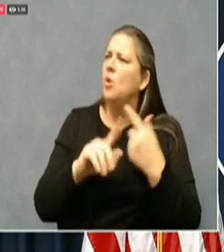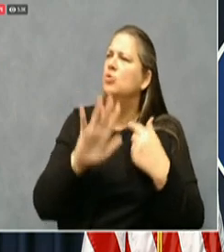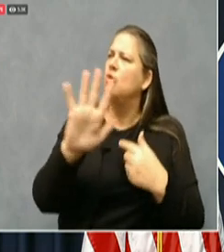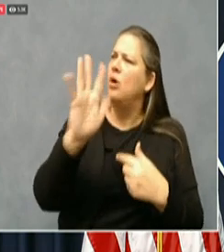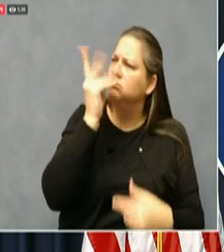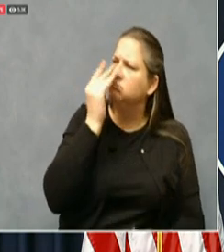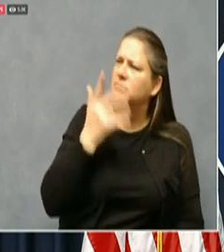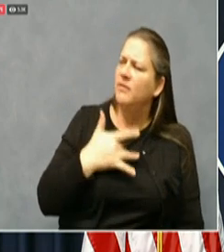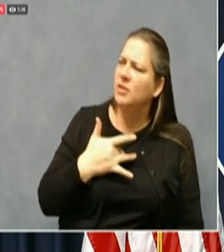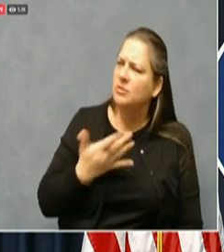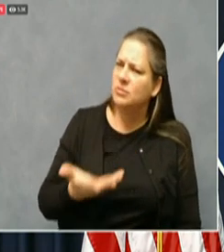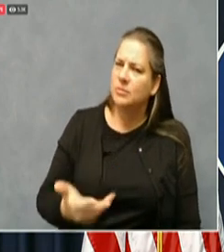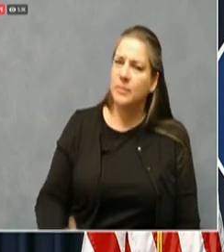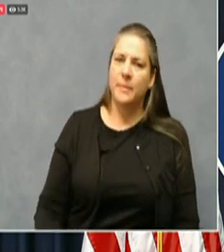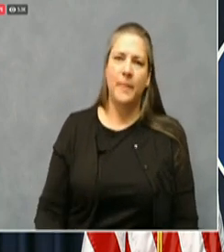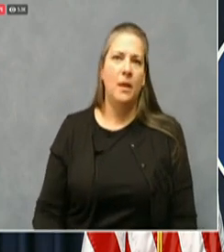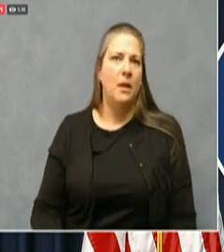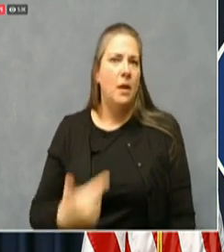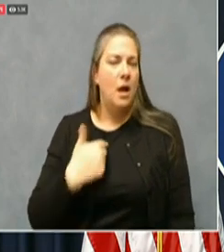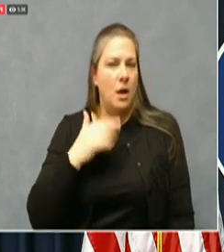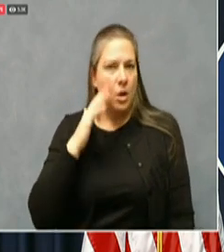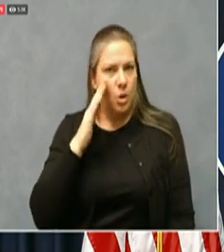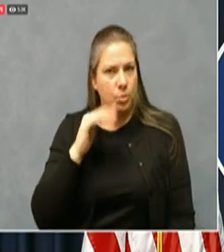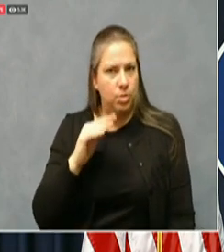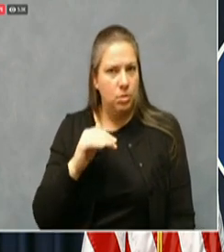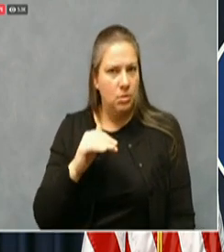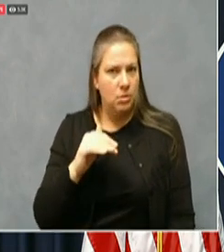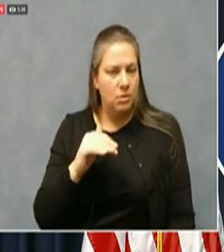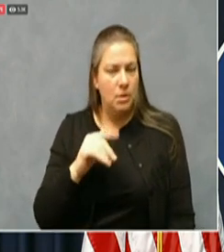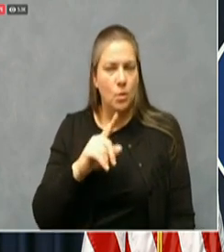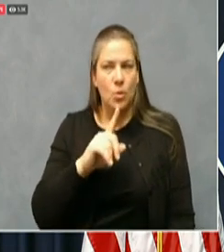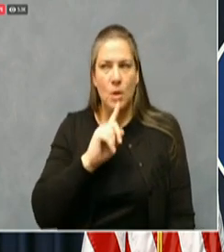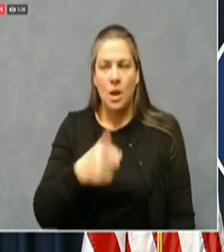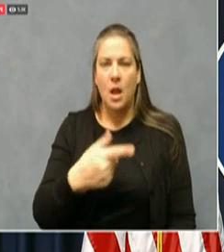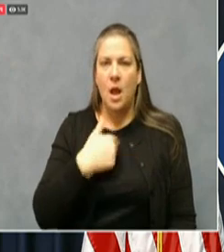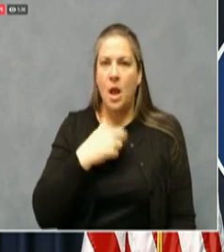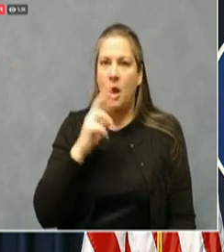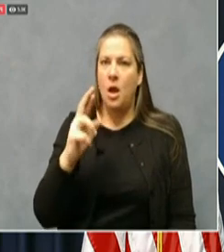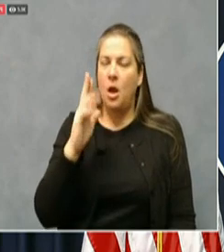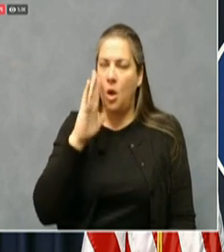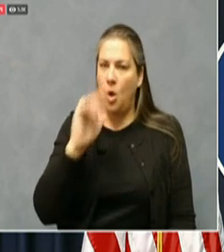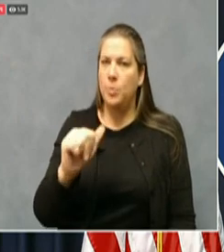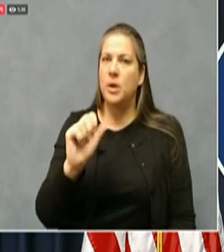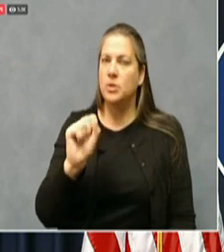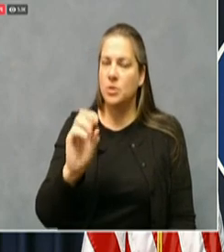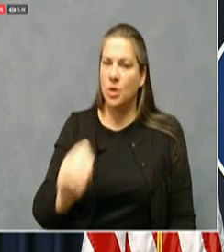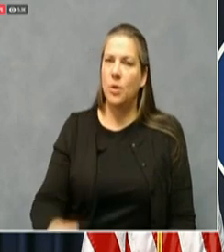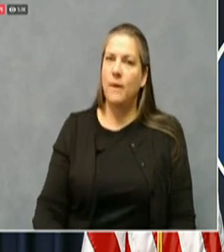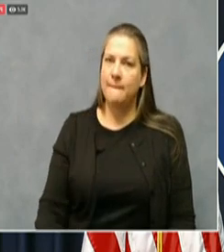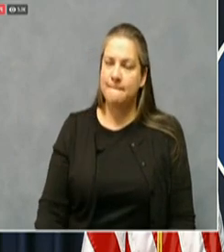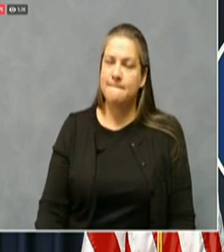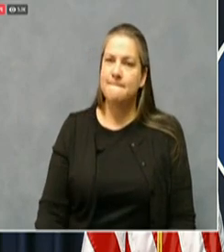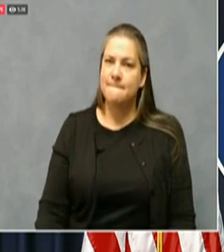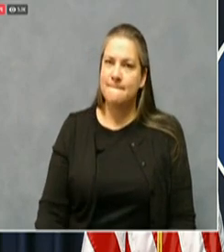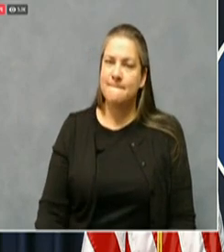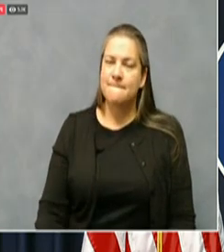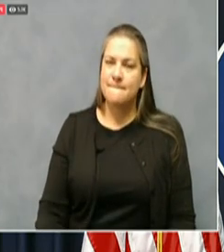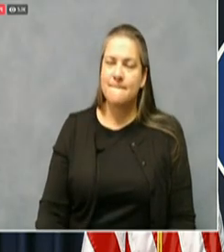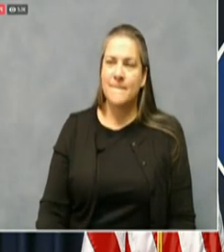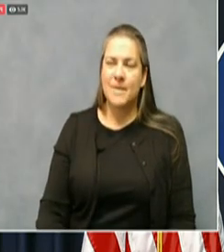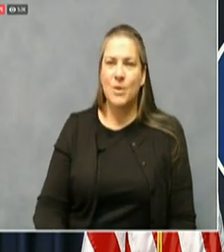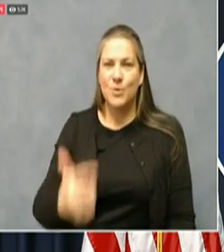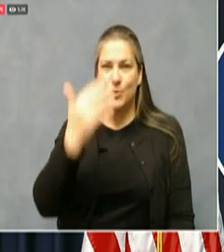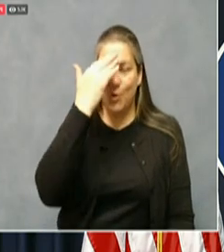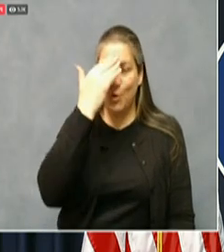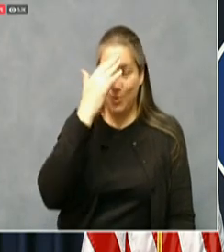I hope so. I really hope so. Um, it's hard to have faith in Congress acting after